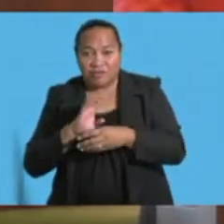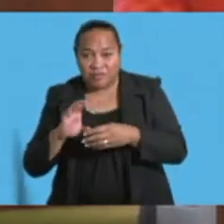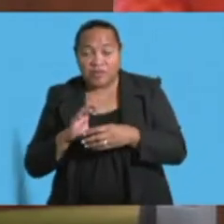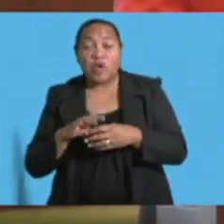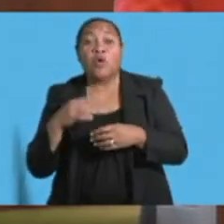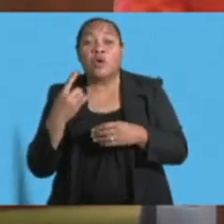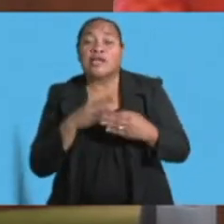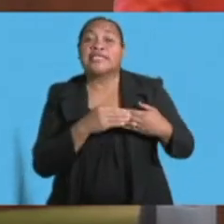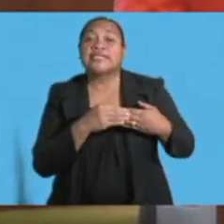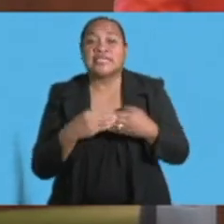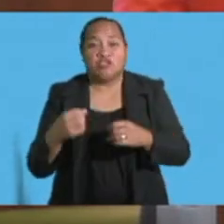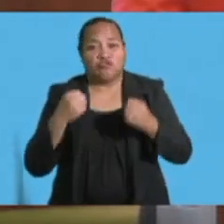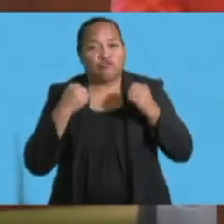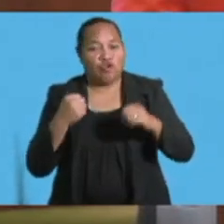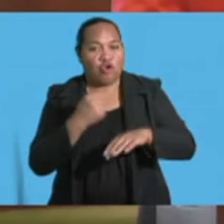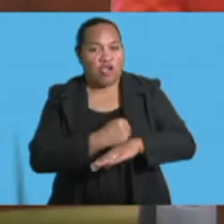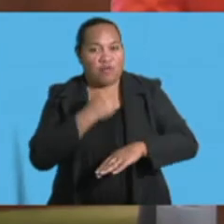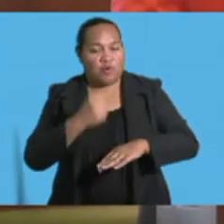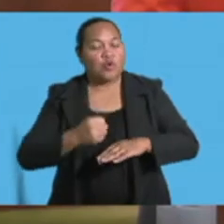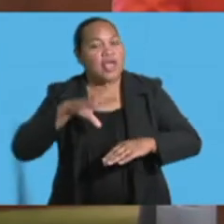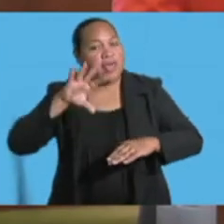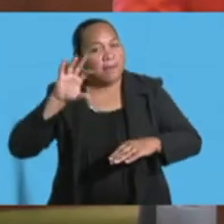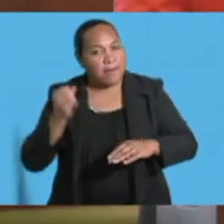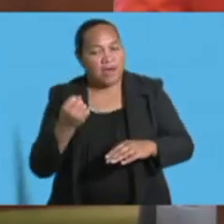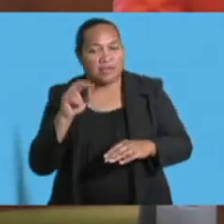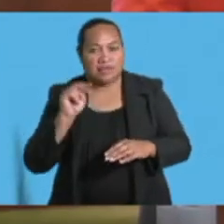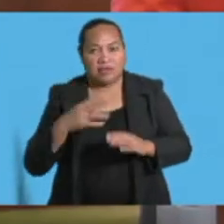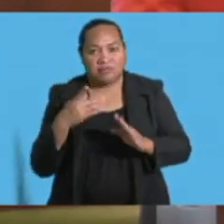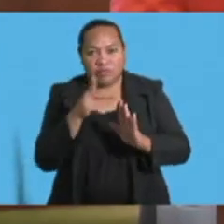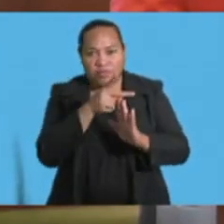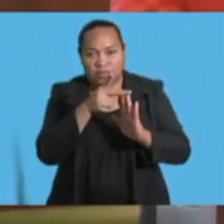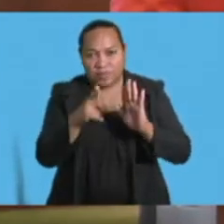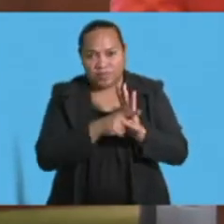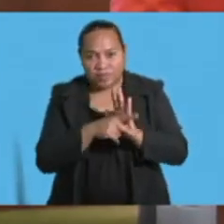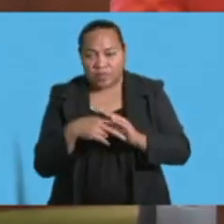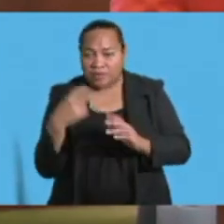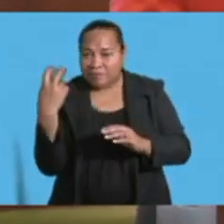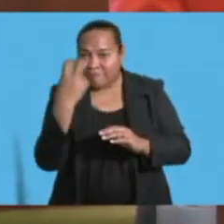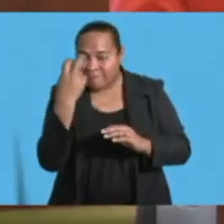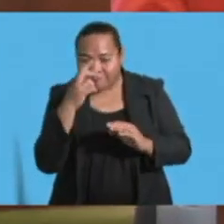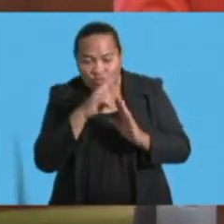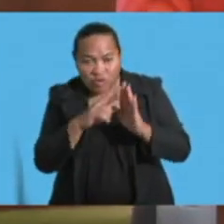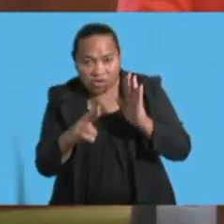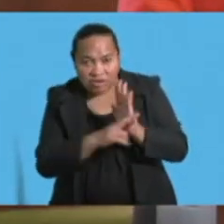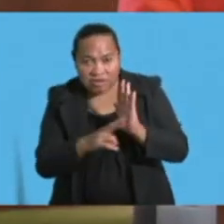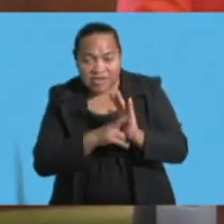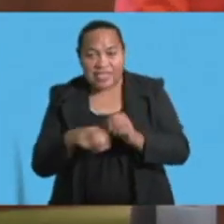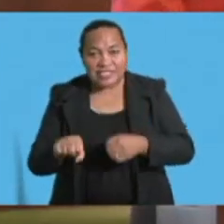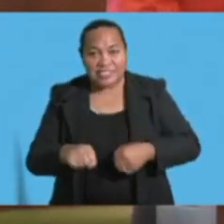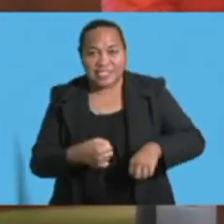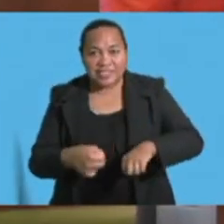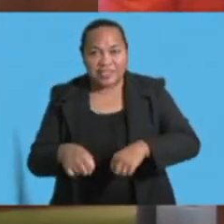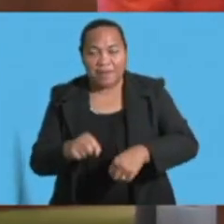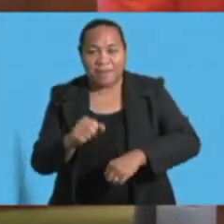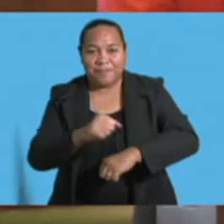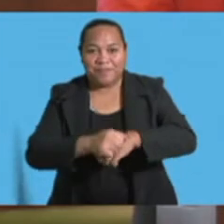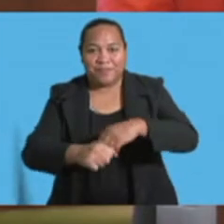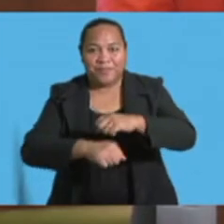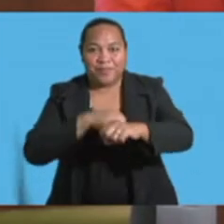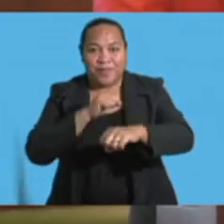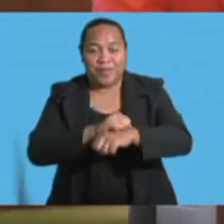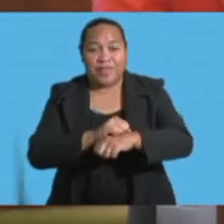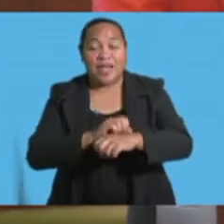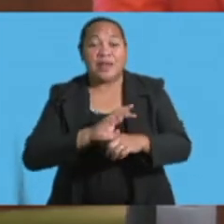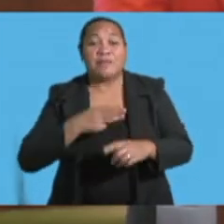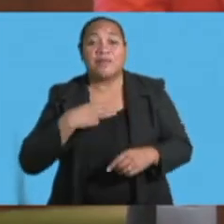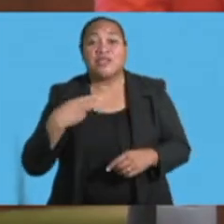government backed with policy and a tenacious regulatory system. Madam Speaker, the Ministry of Environment is responsible